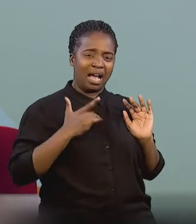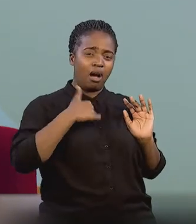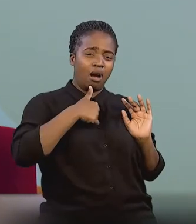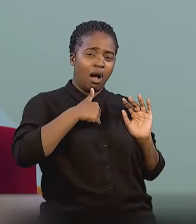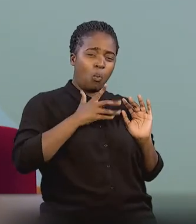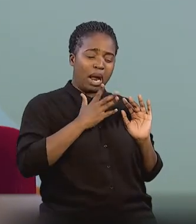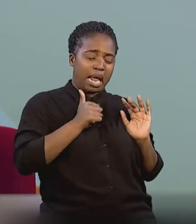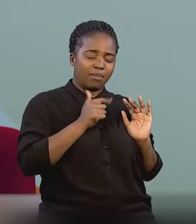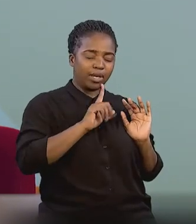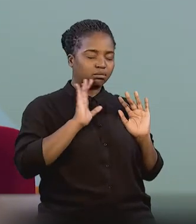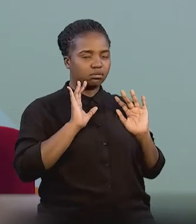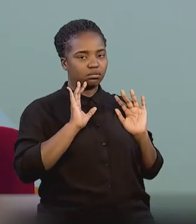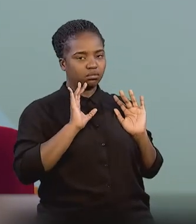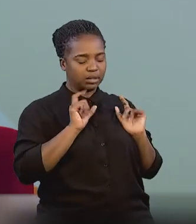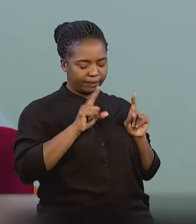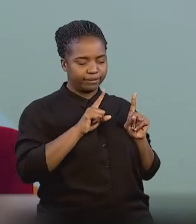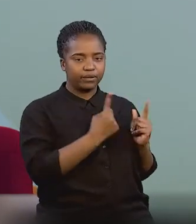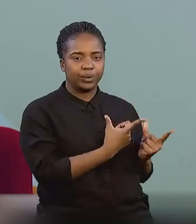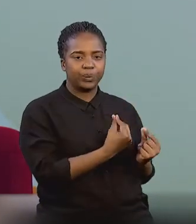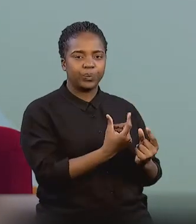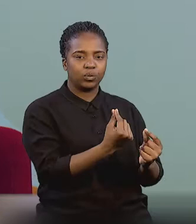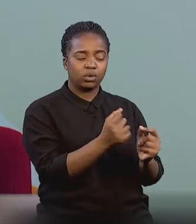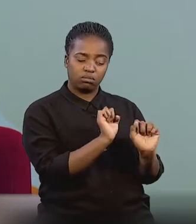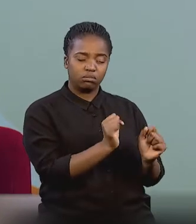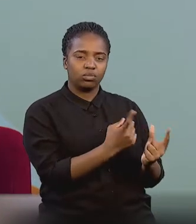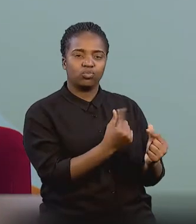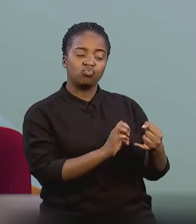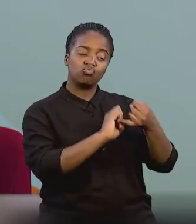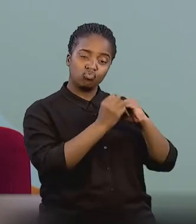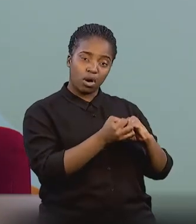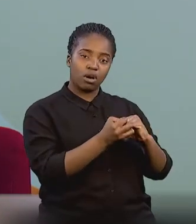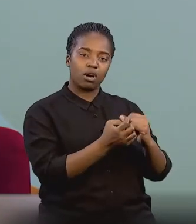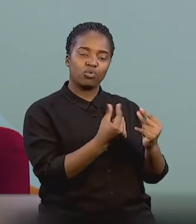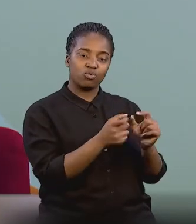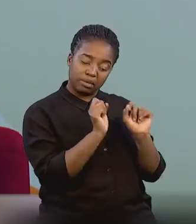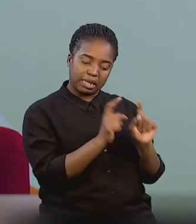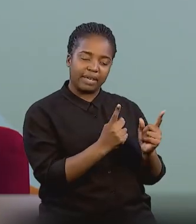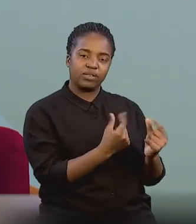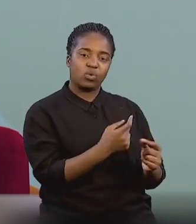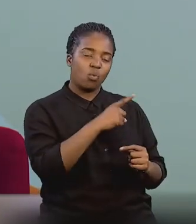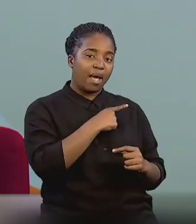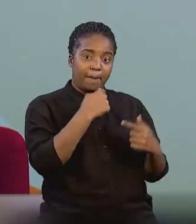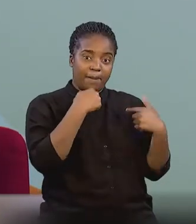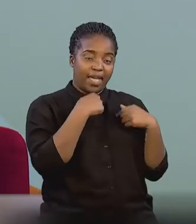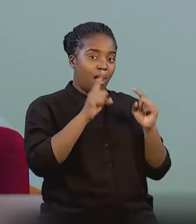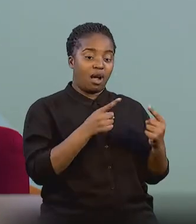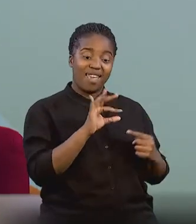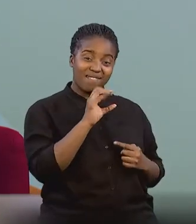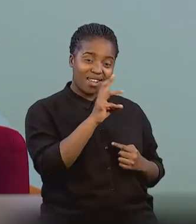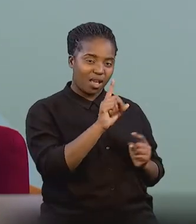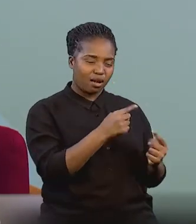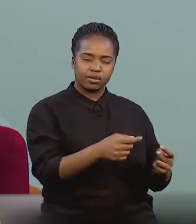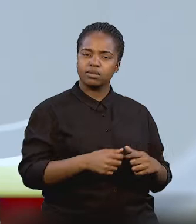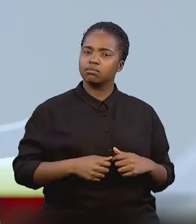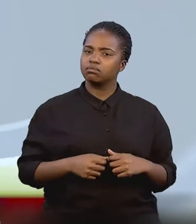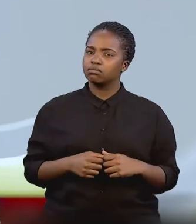as you want to help him, it's easy to step back and say, it's your turn. You need to do this by yourself because I cannot be there